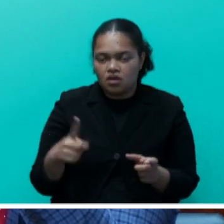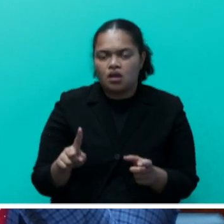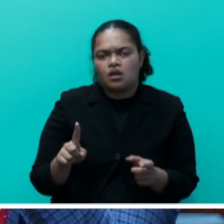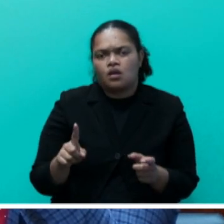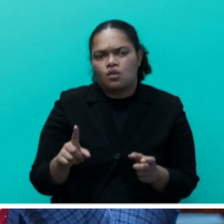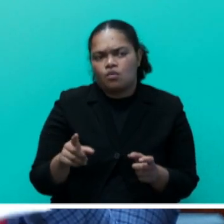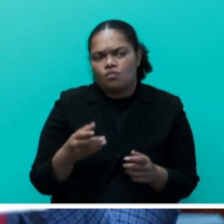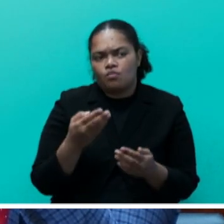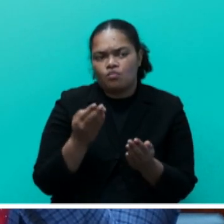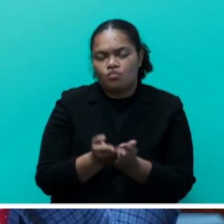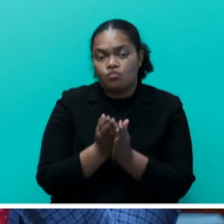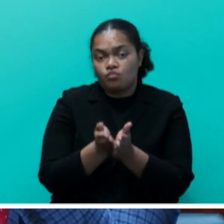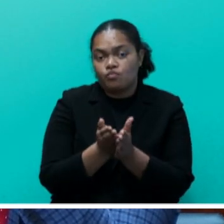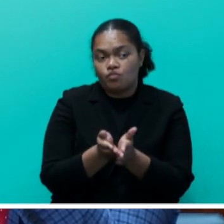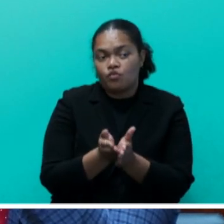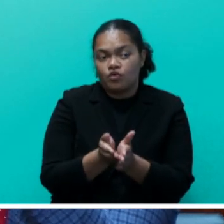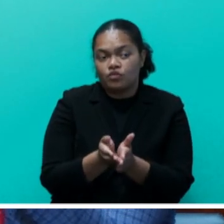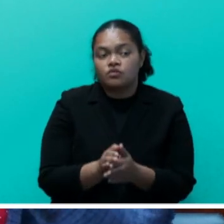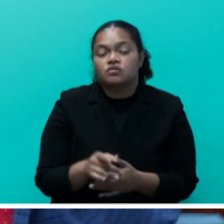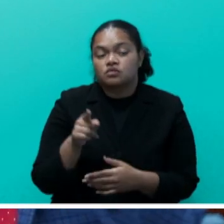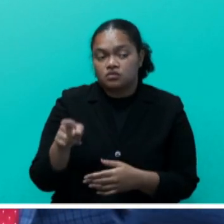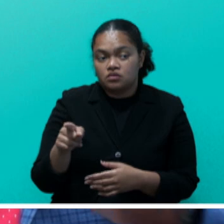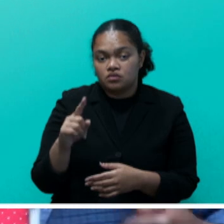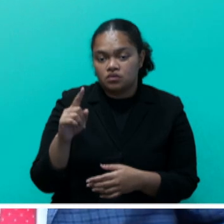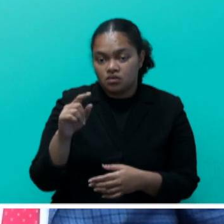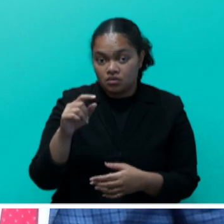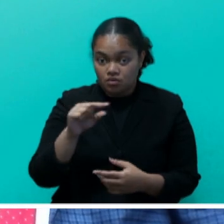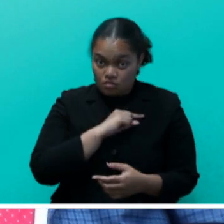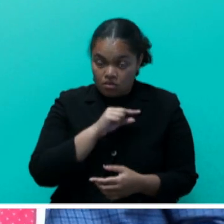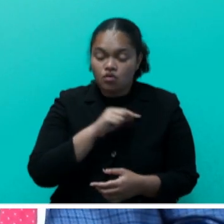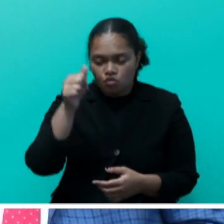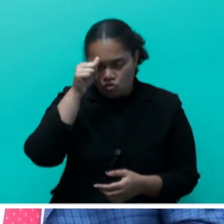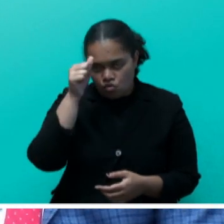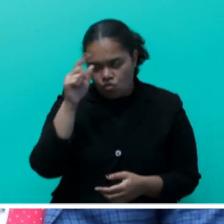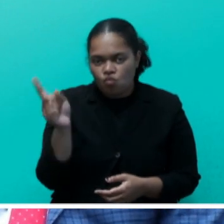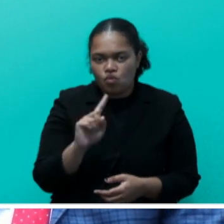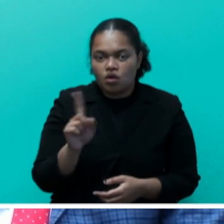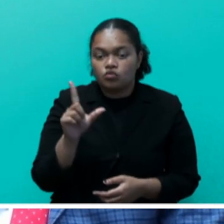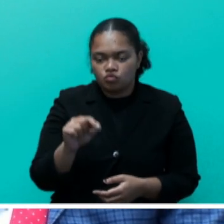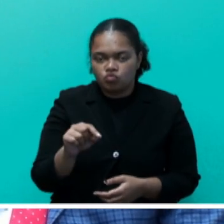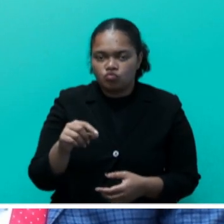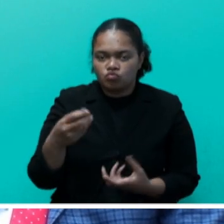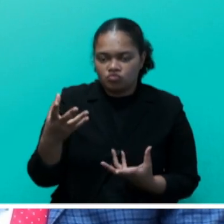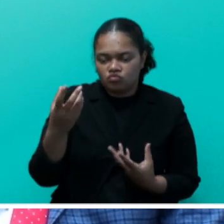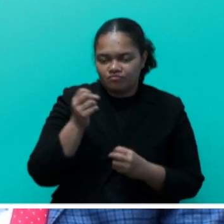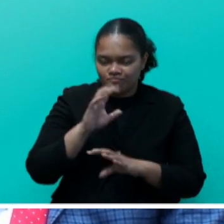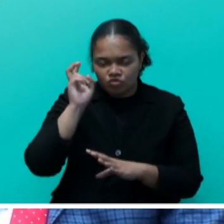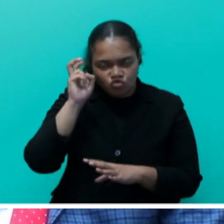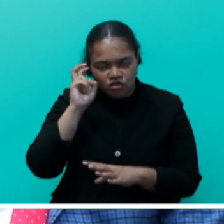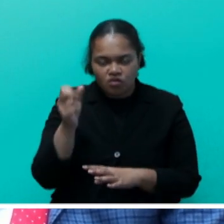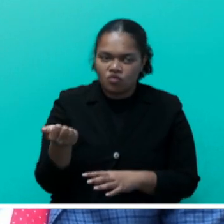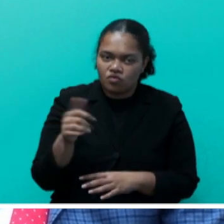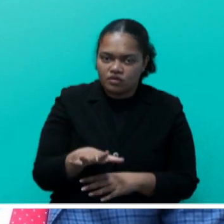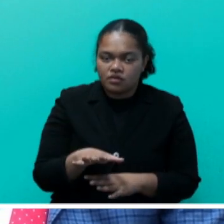certified, they do know what to do, and they are trained in it. What MSEF is working